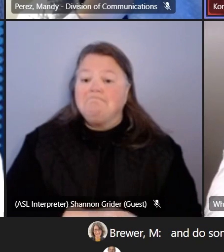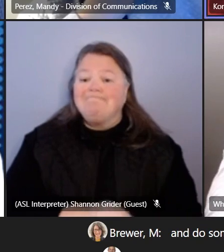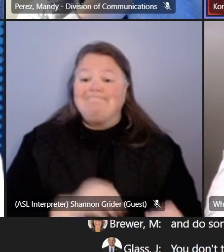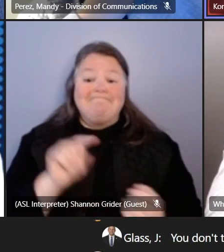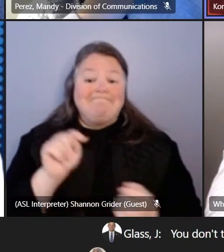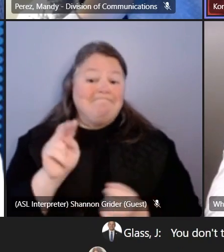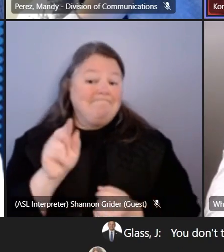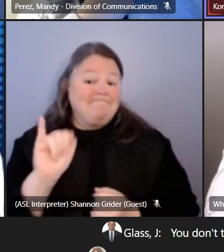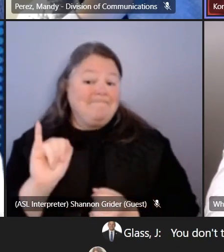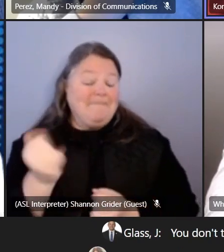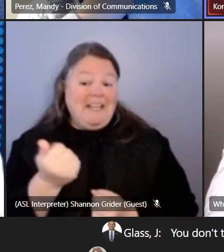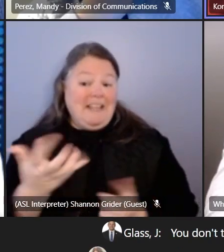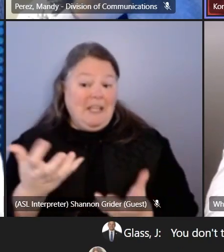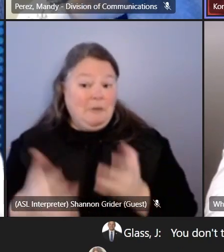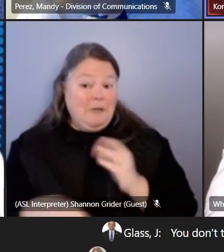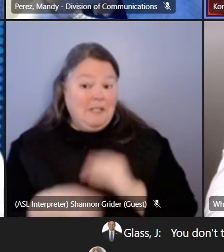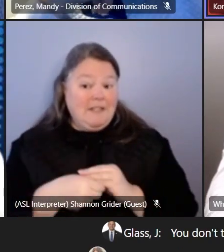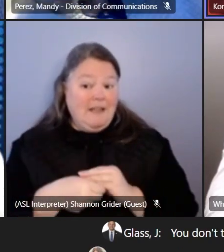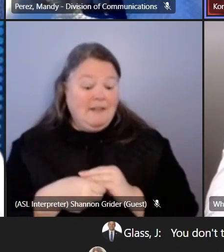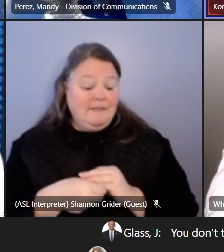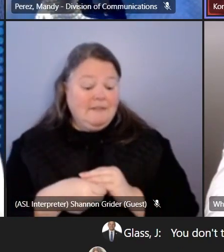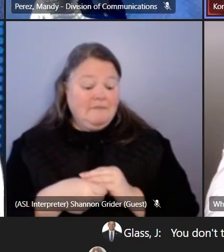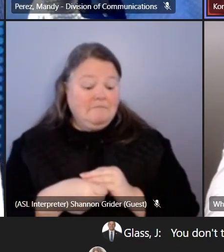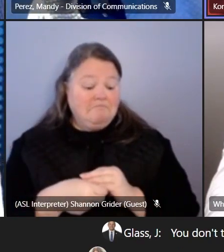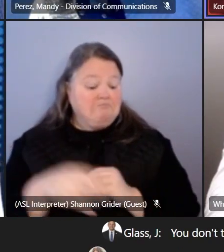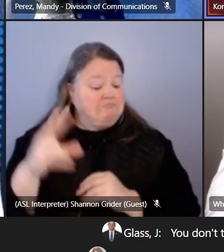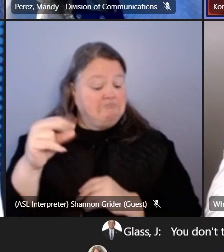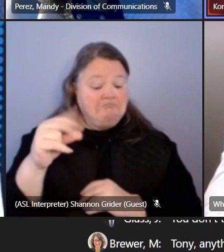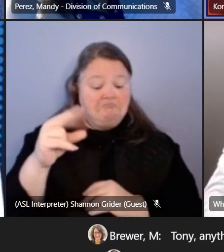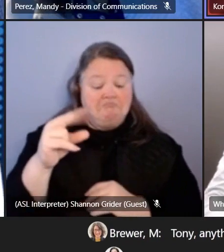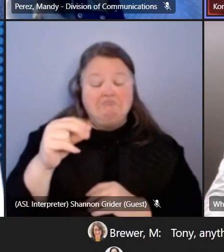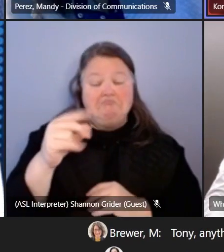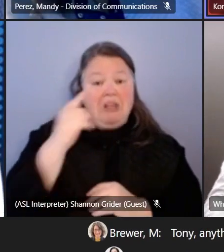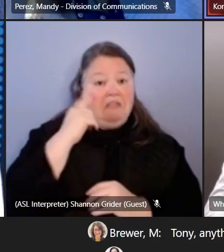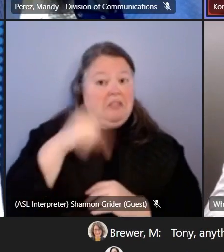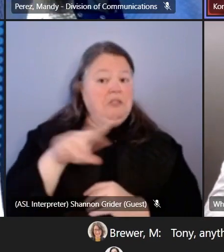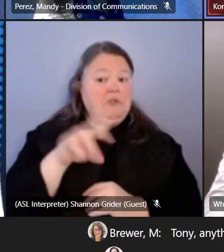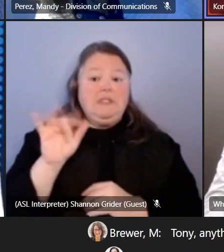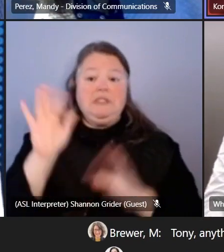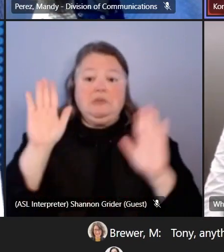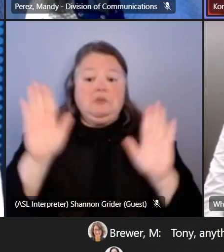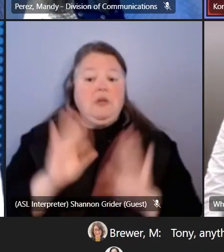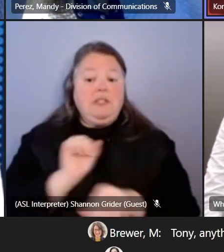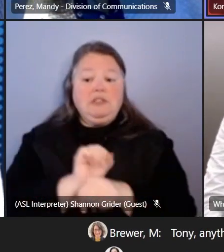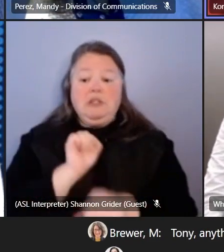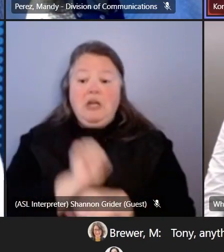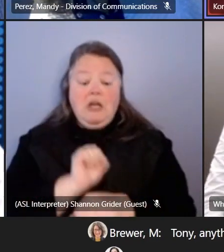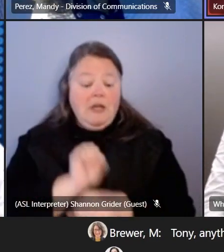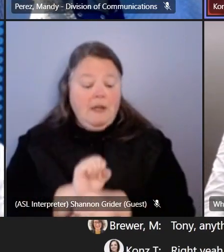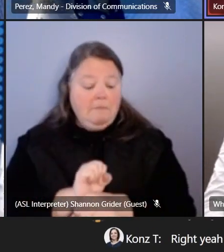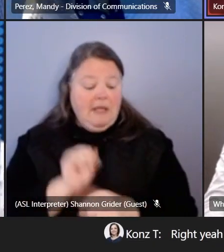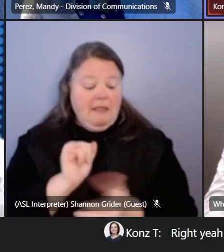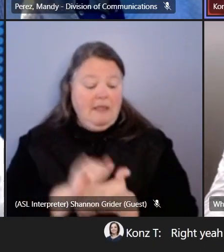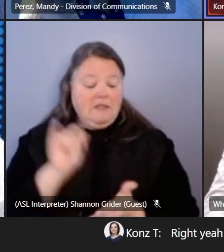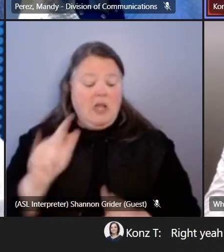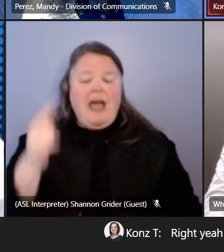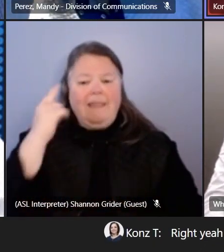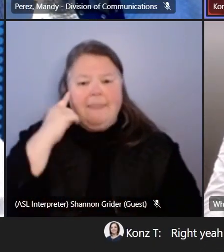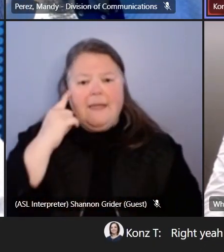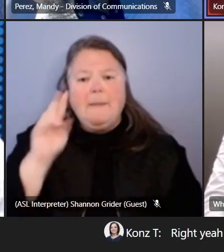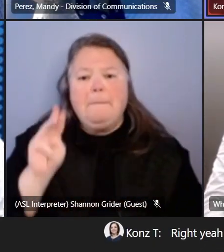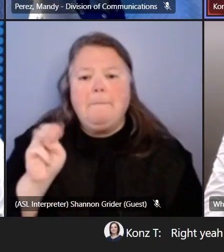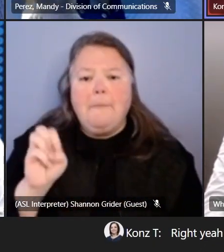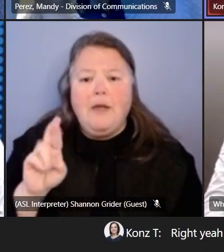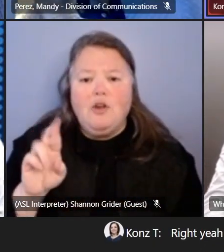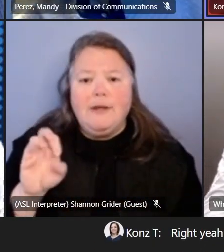Tony anything else you want us to highlight no I think y'all did a good job on that I think that's it and then I think Meredith you're